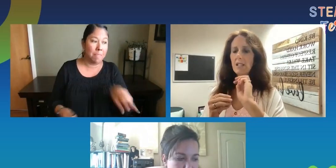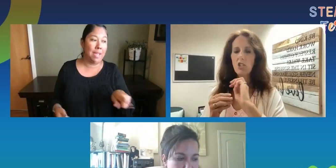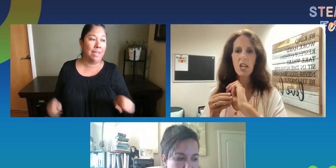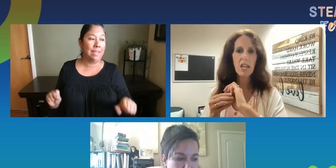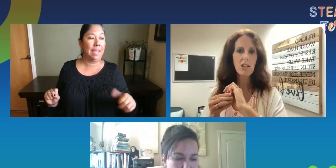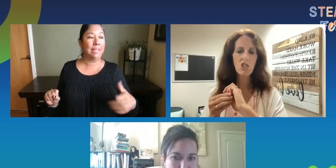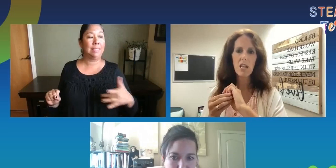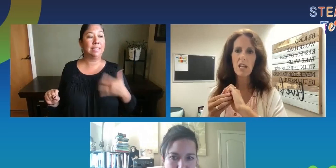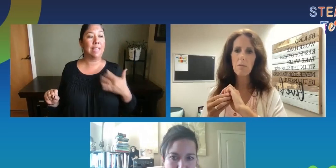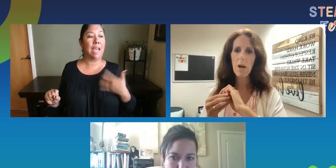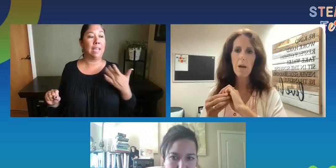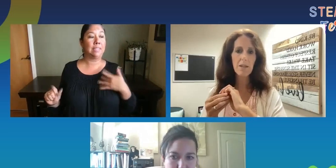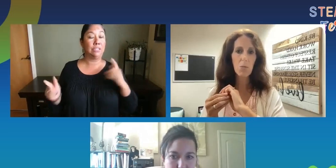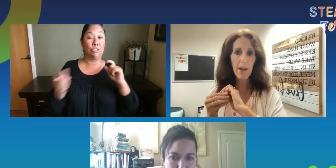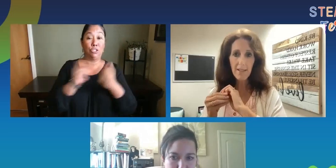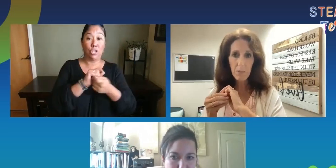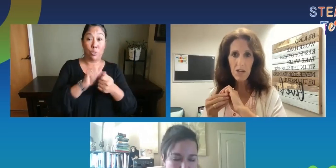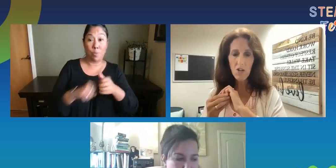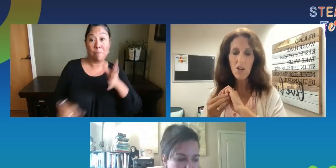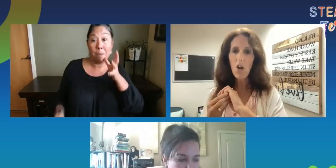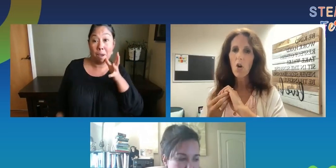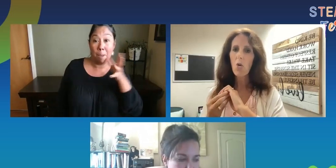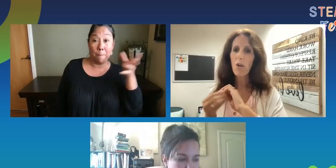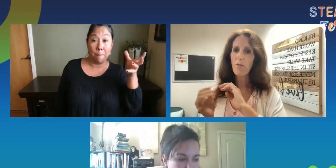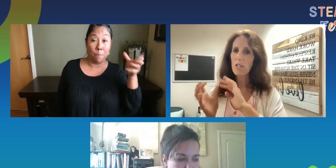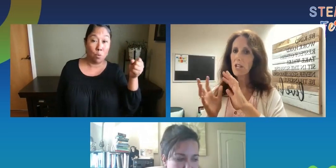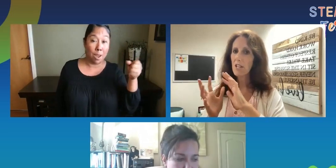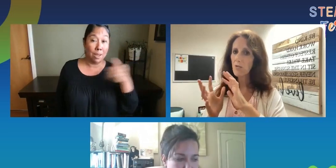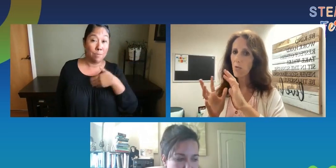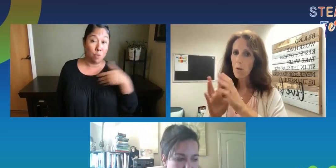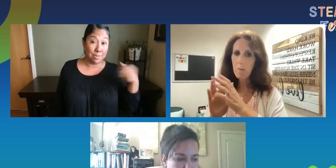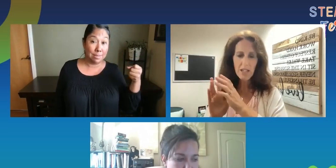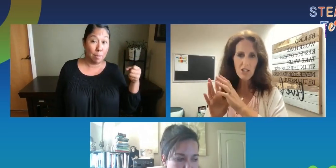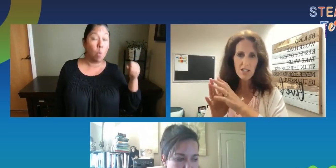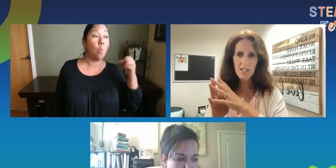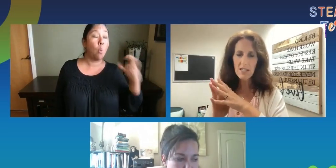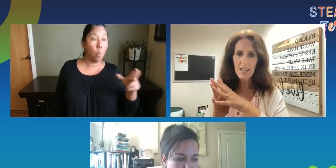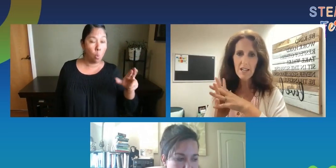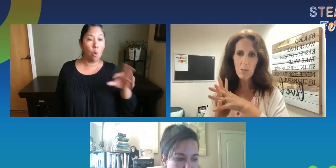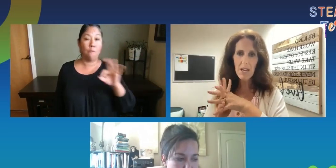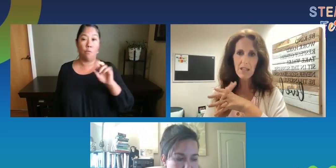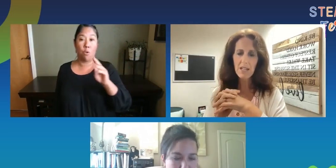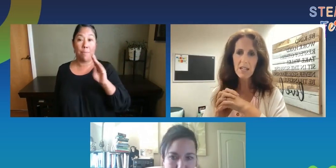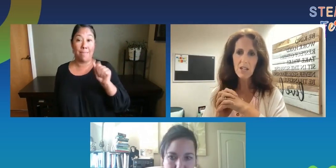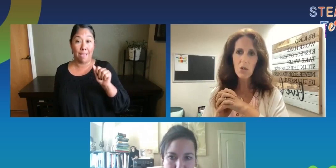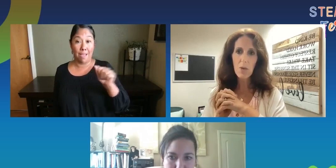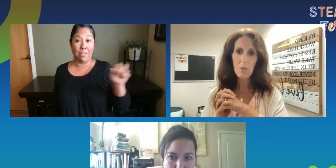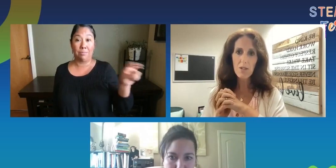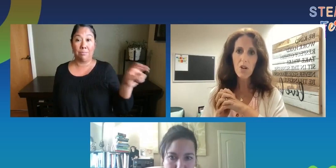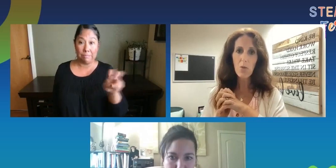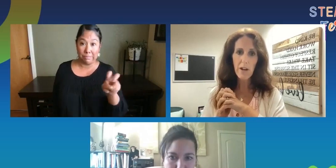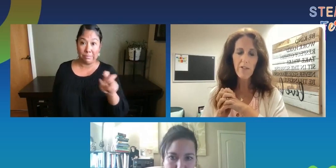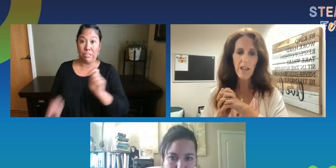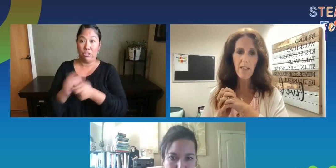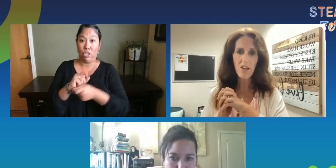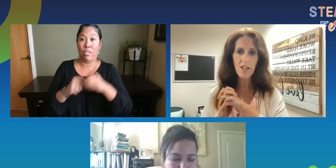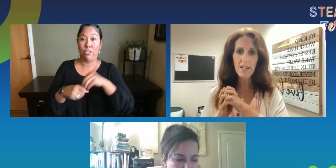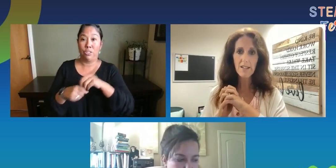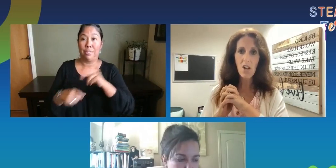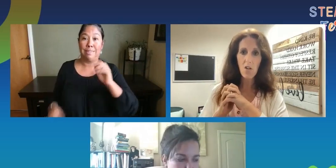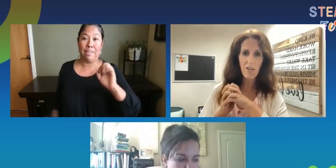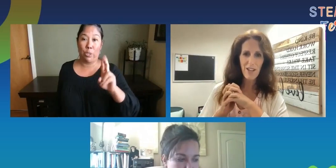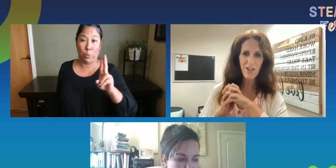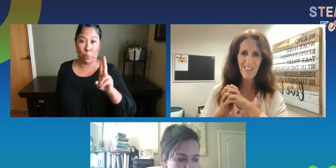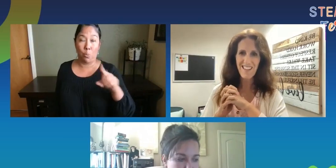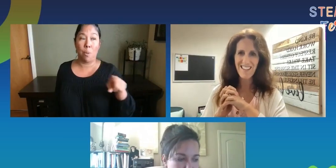slightest change in mommy's breast milk, or if we change formula just the slightest bit in the NICU, babies are aware of it. And they'll